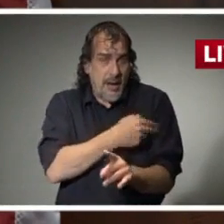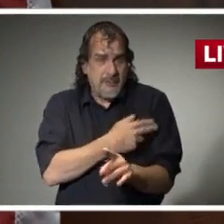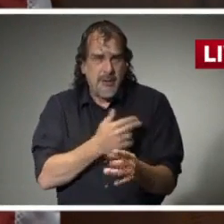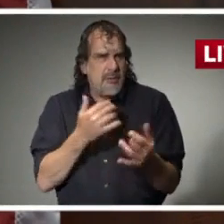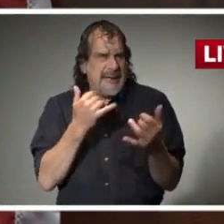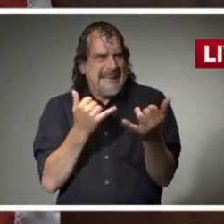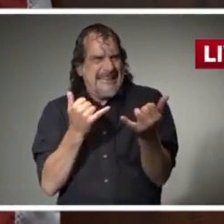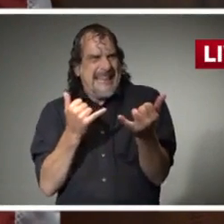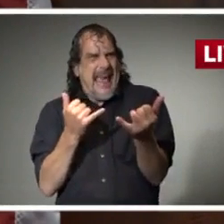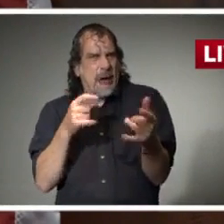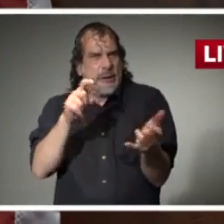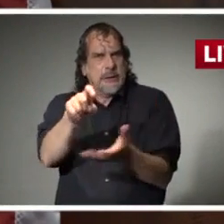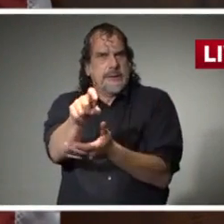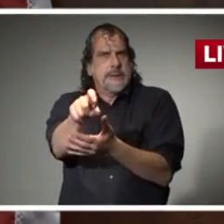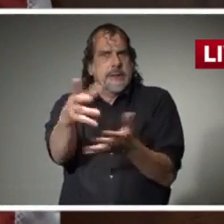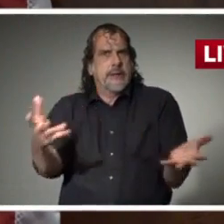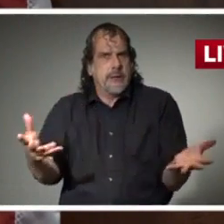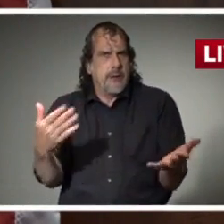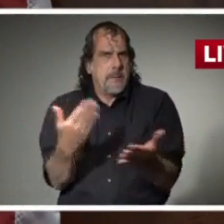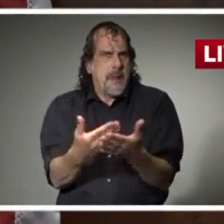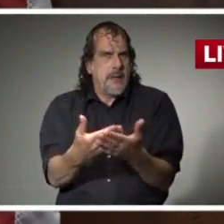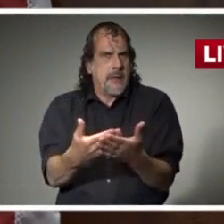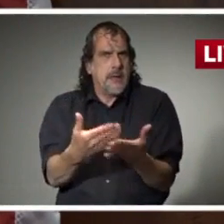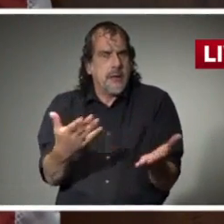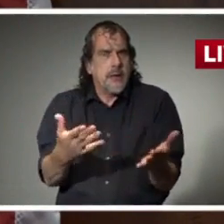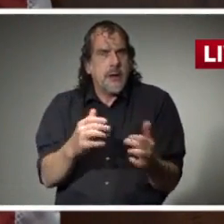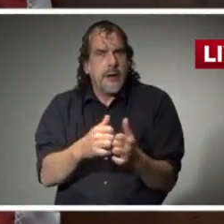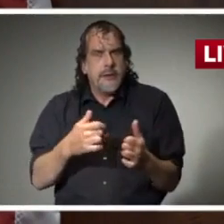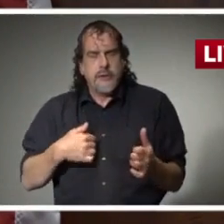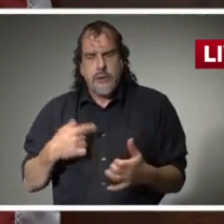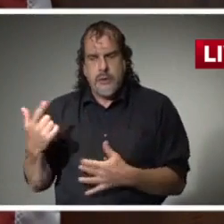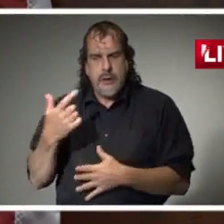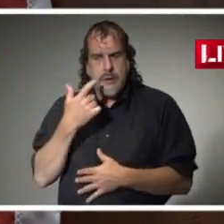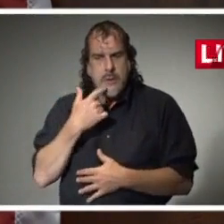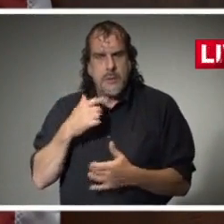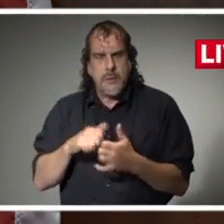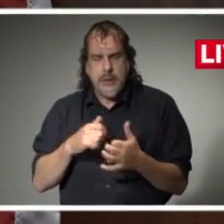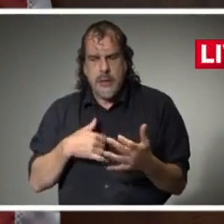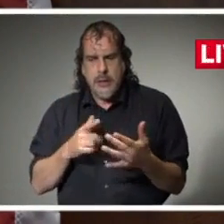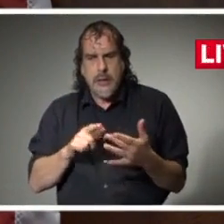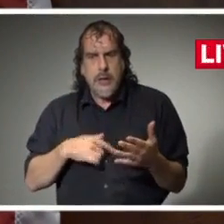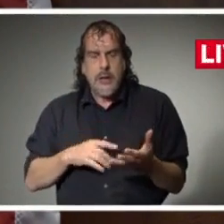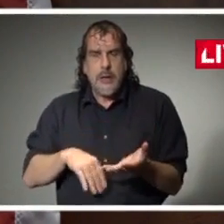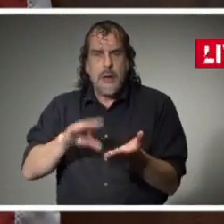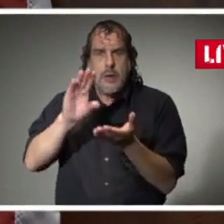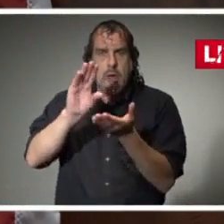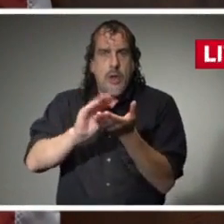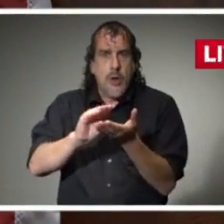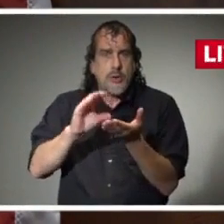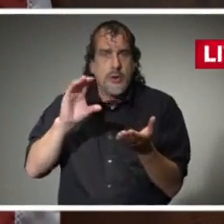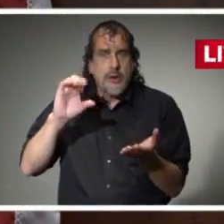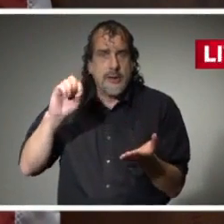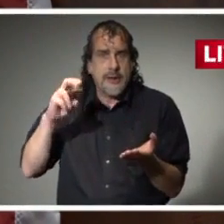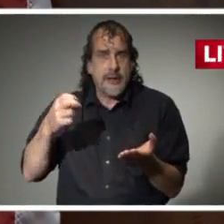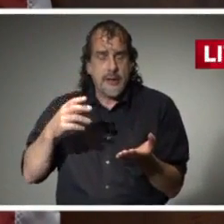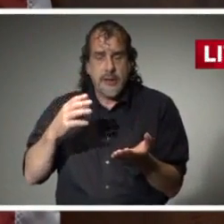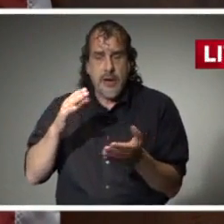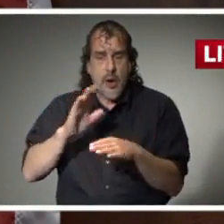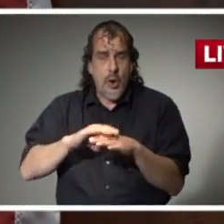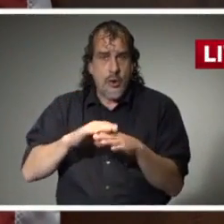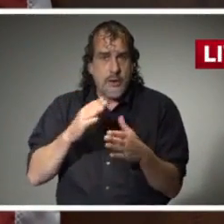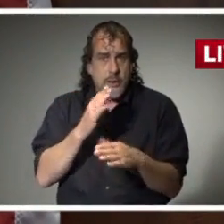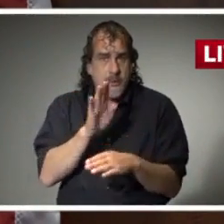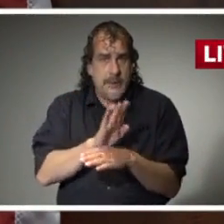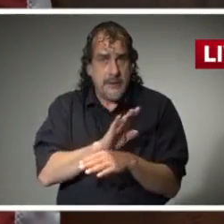A challenge hospital executives frequently mentioned to me that they were facing was low cash flow, cash on hand,